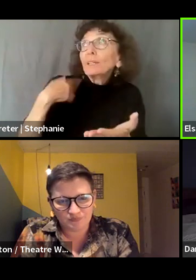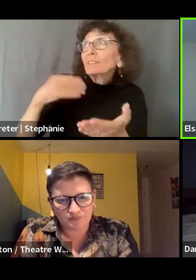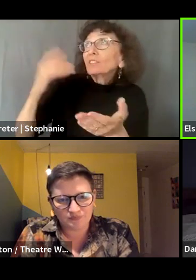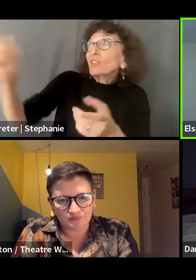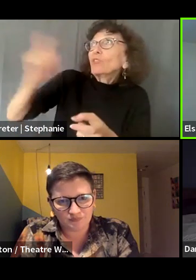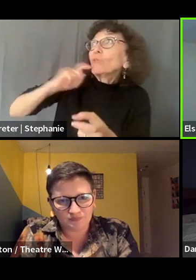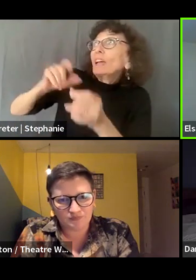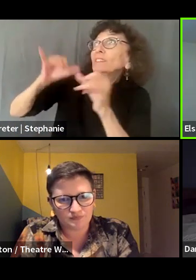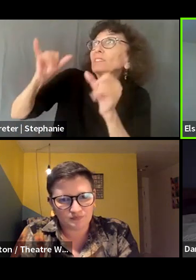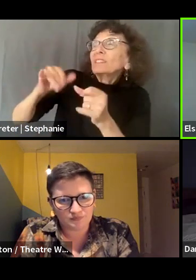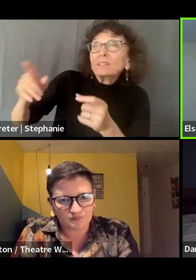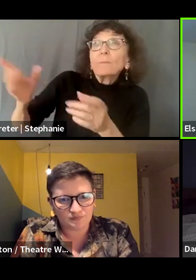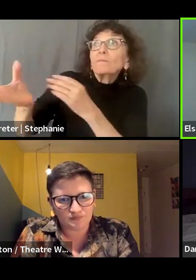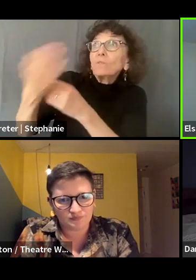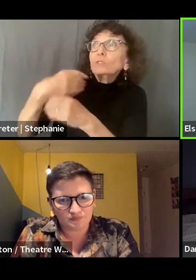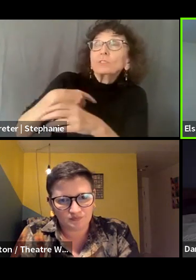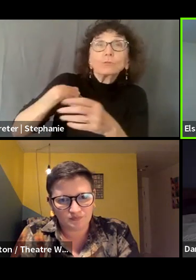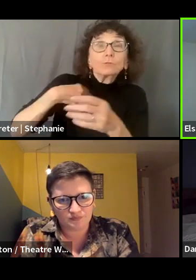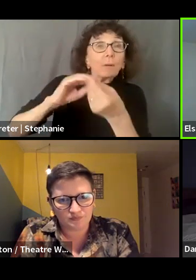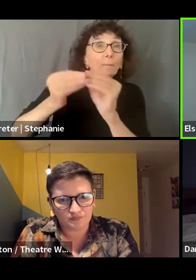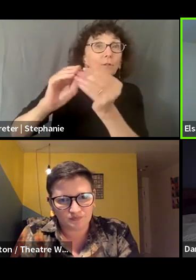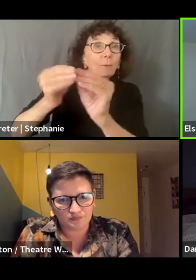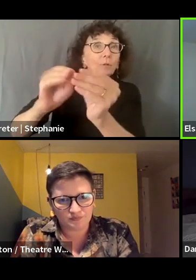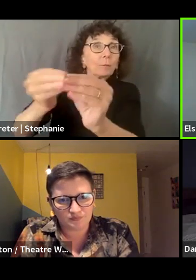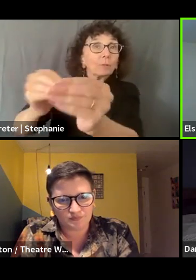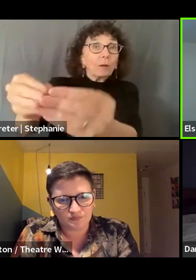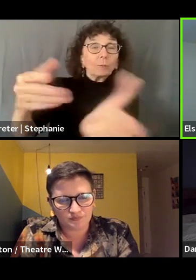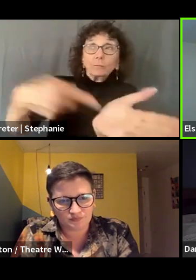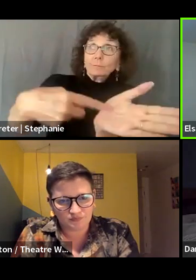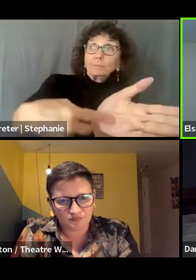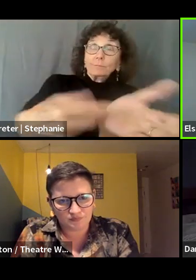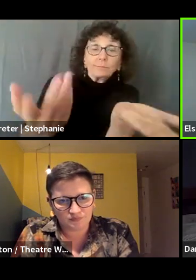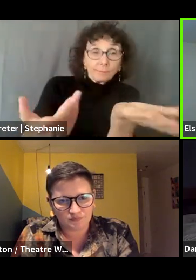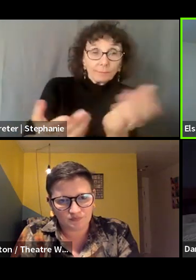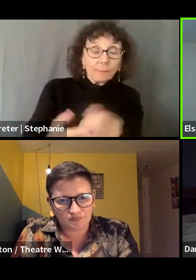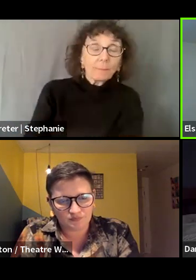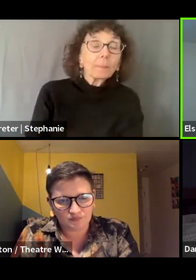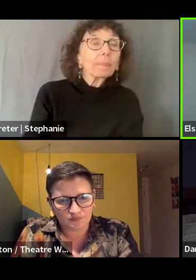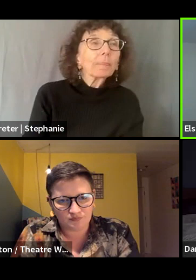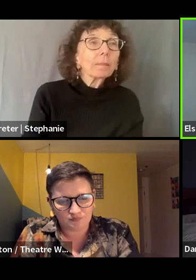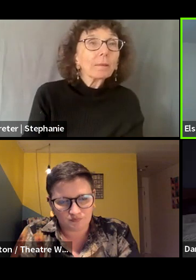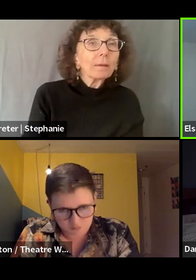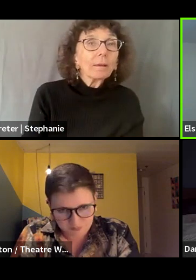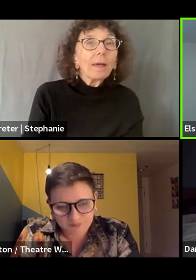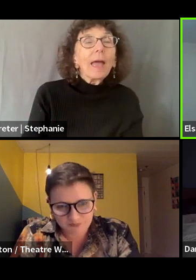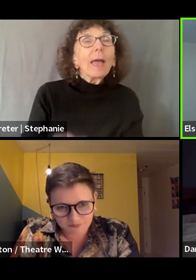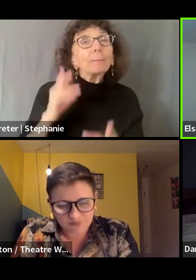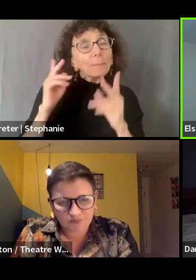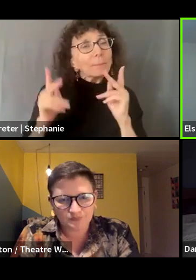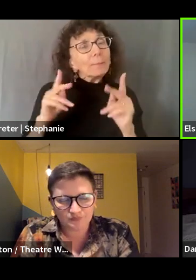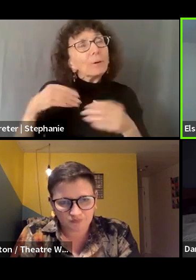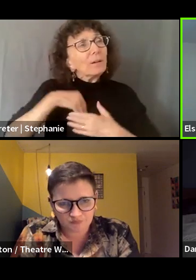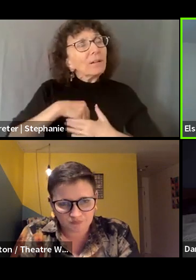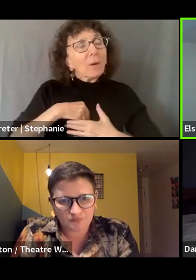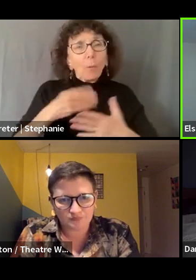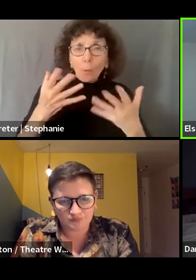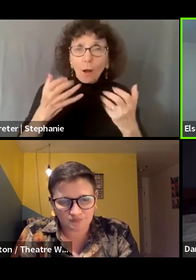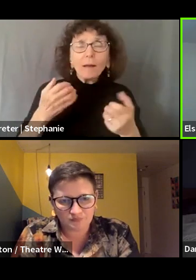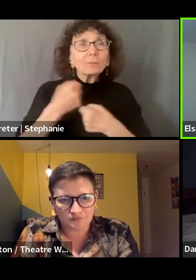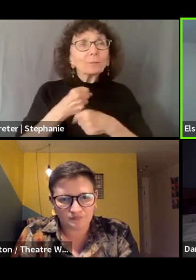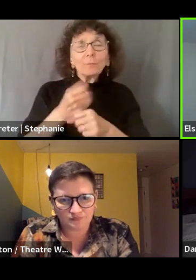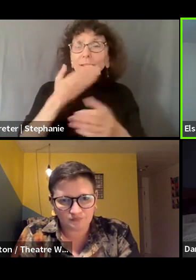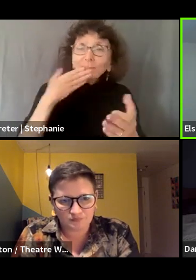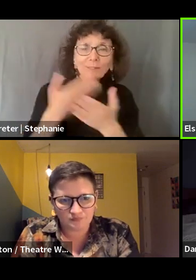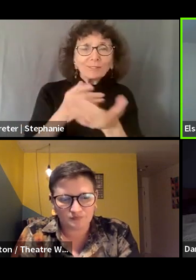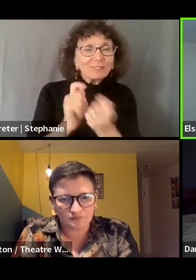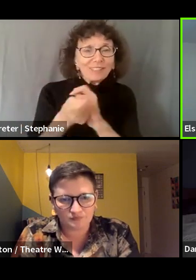there's, um, also people who actually want to be doing good change, but it's a scary to start. They don't know